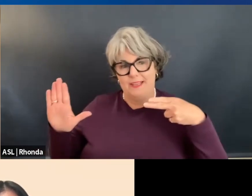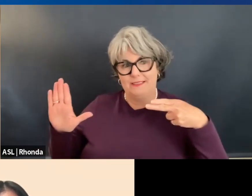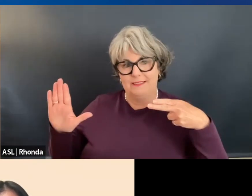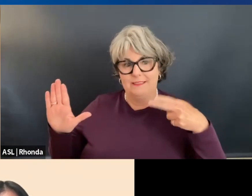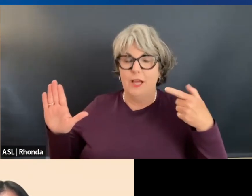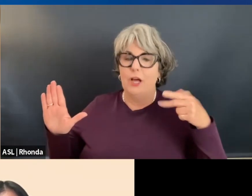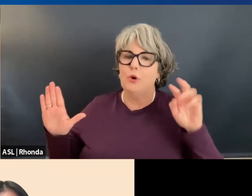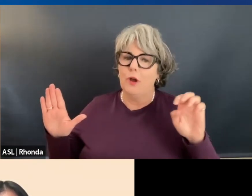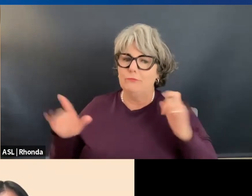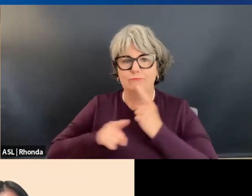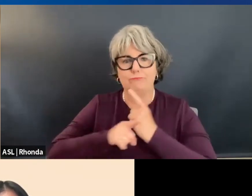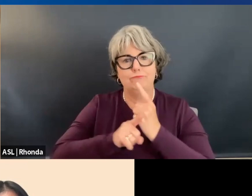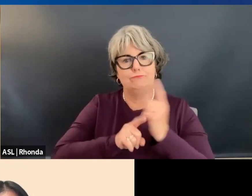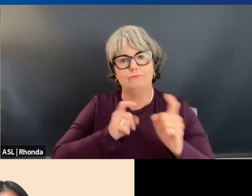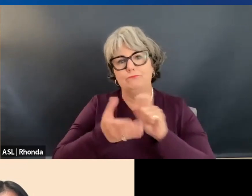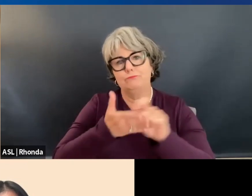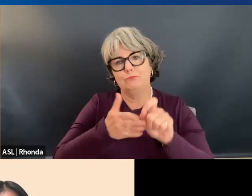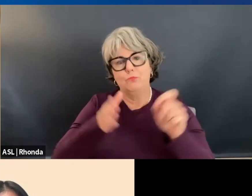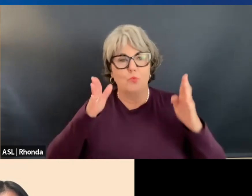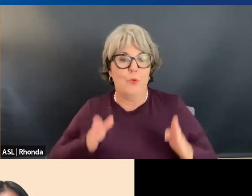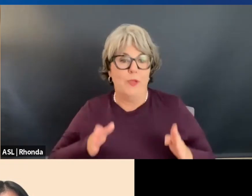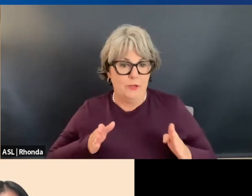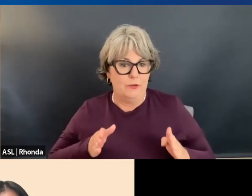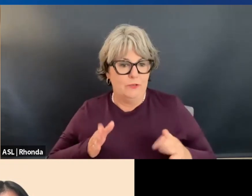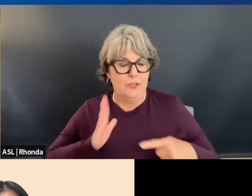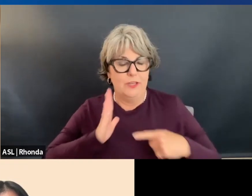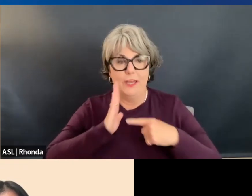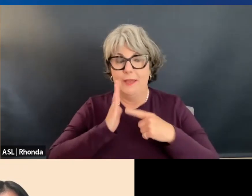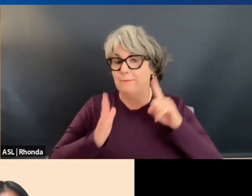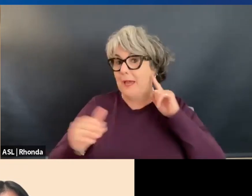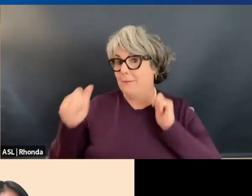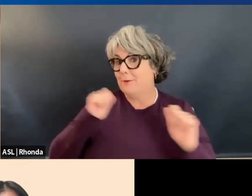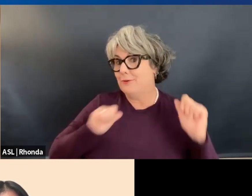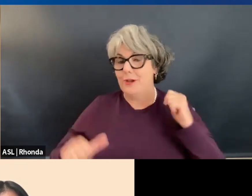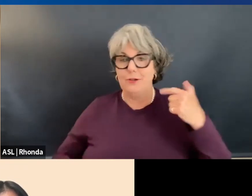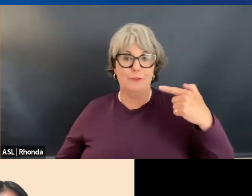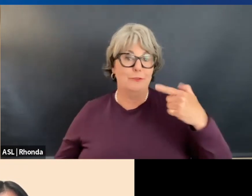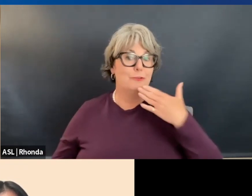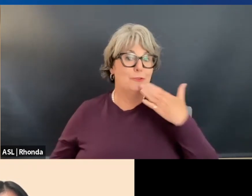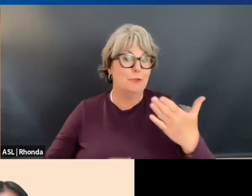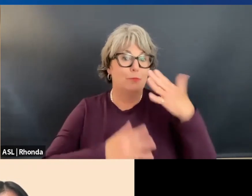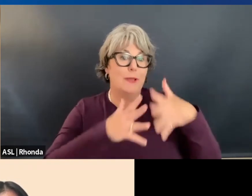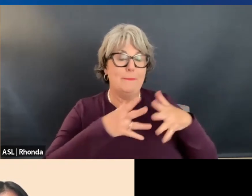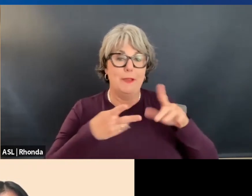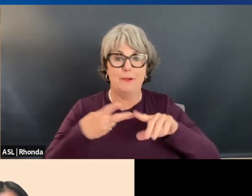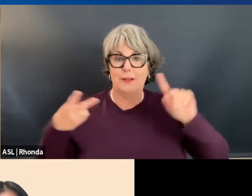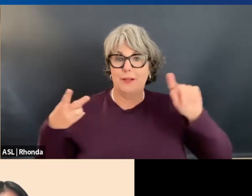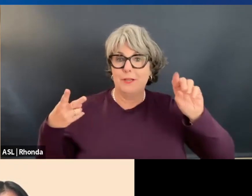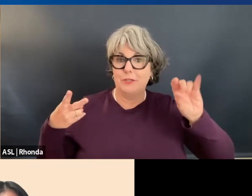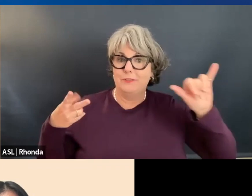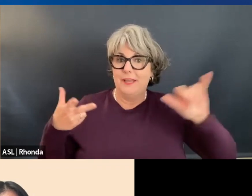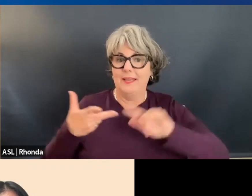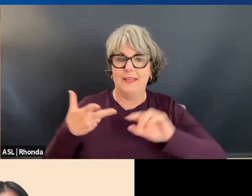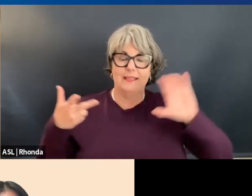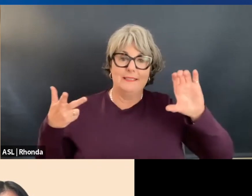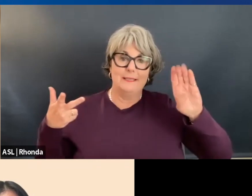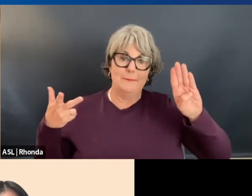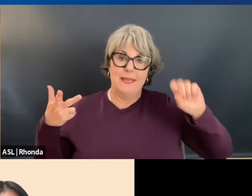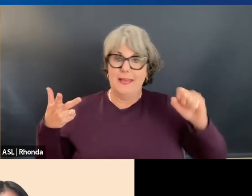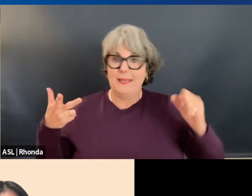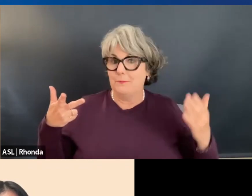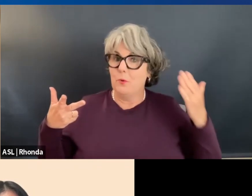Grace is a regular contributor on shows you may have heard of like Good Morning America, Today, and CBS Mornings.